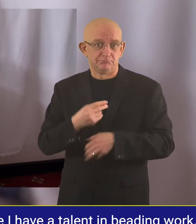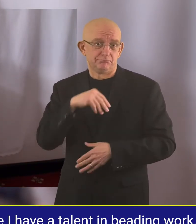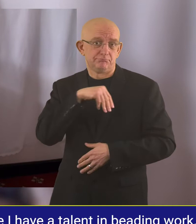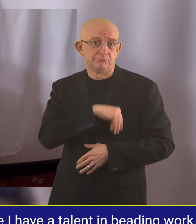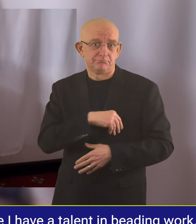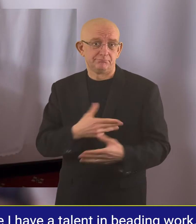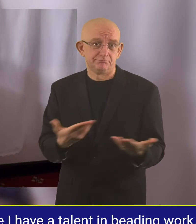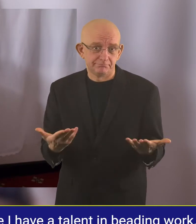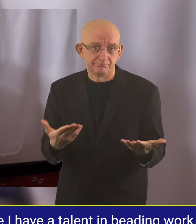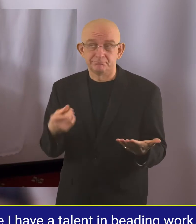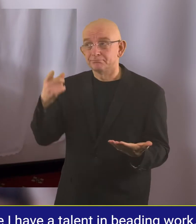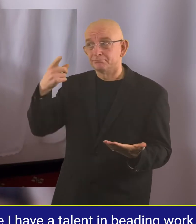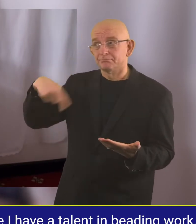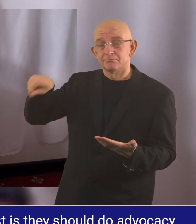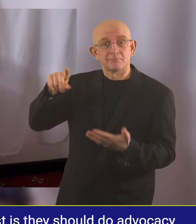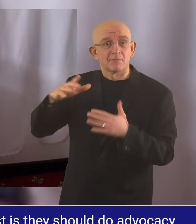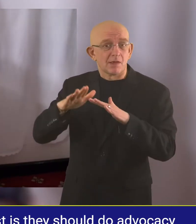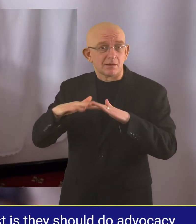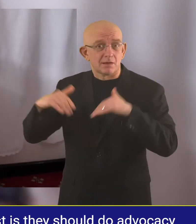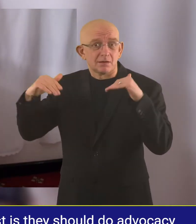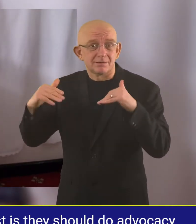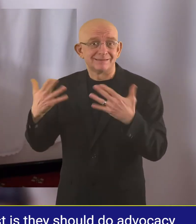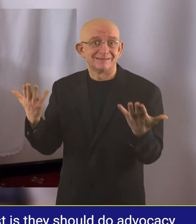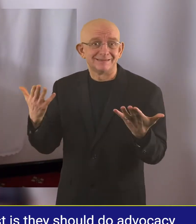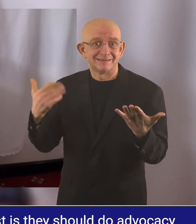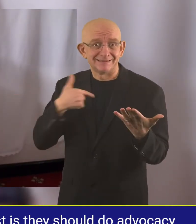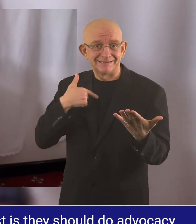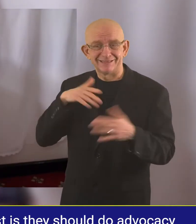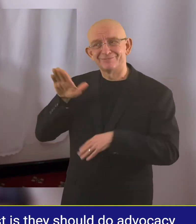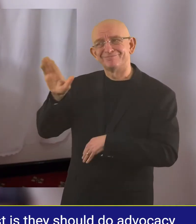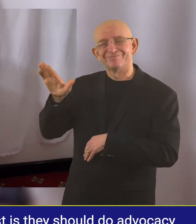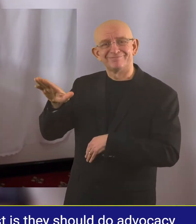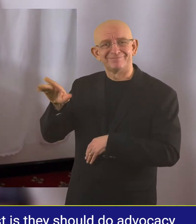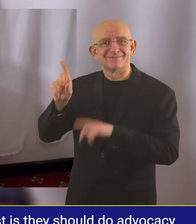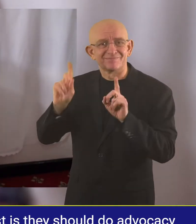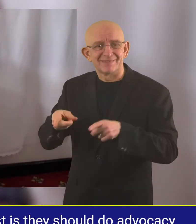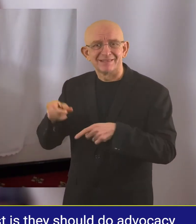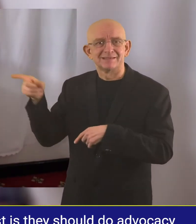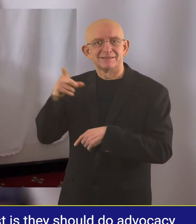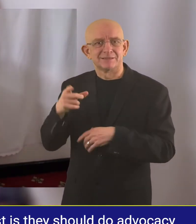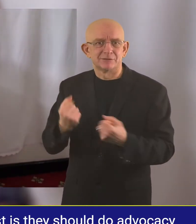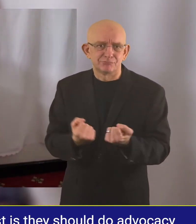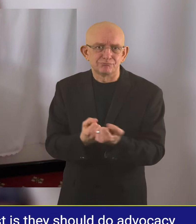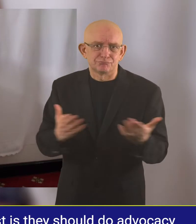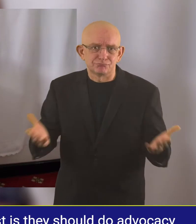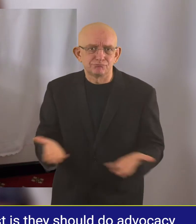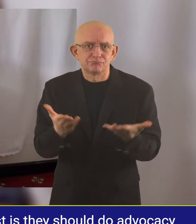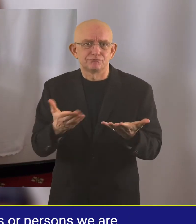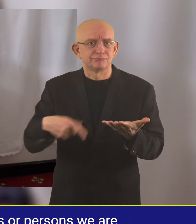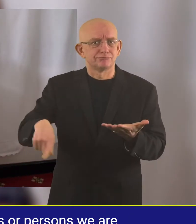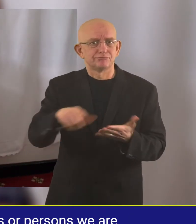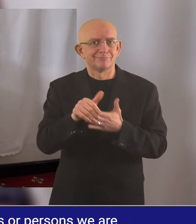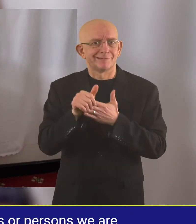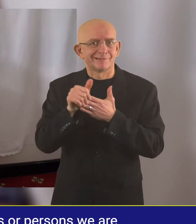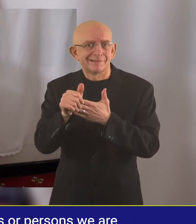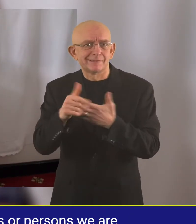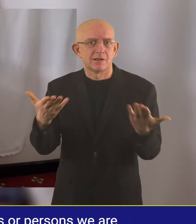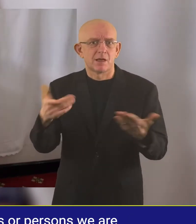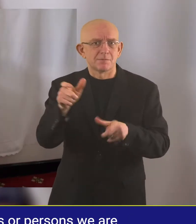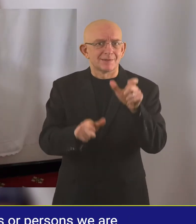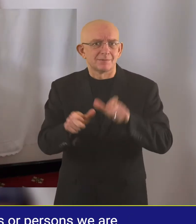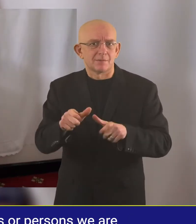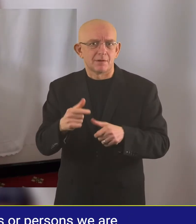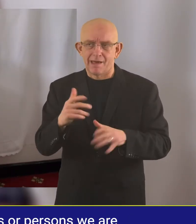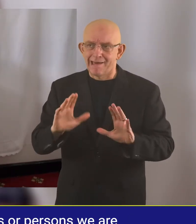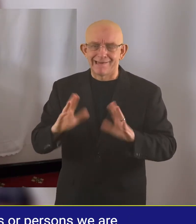how I earn my living. For the government, what I can say, first they should do advocacy to make sure